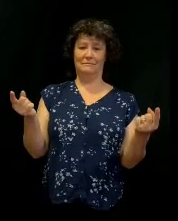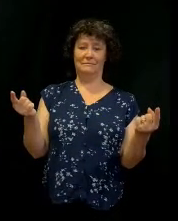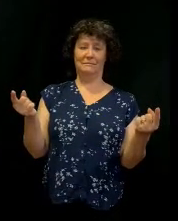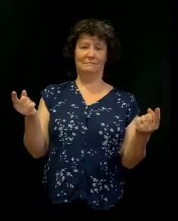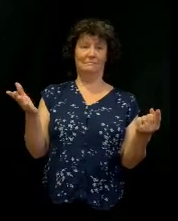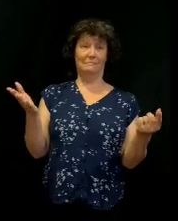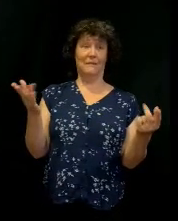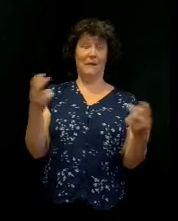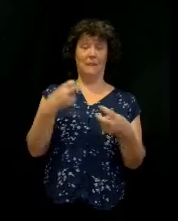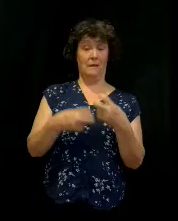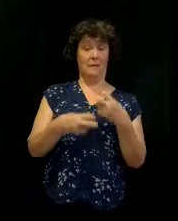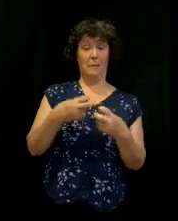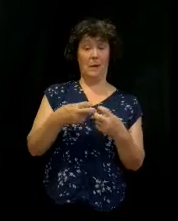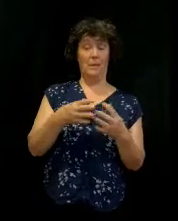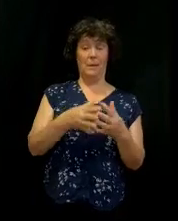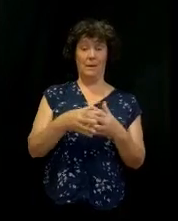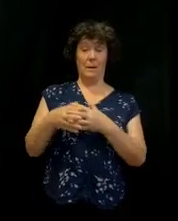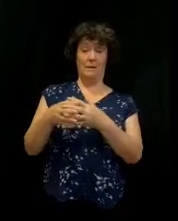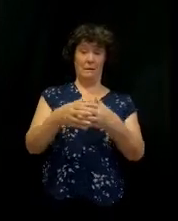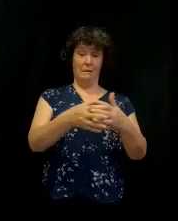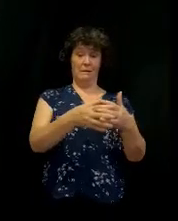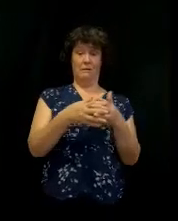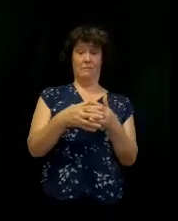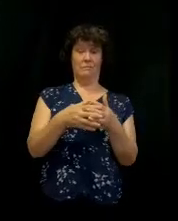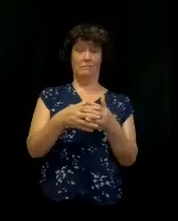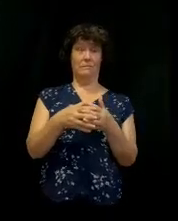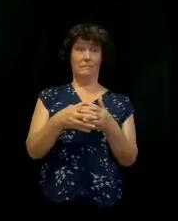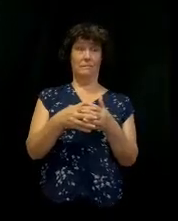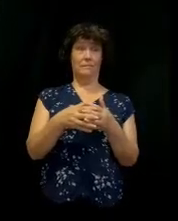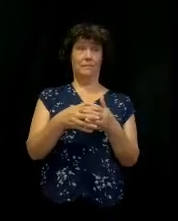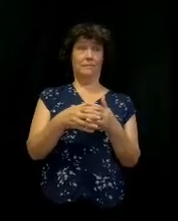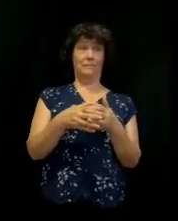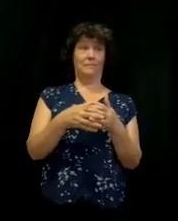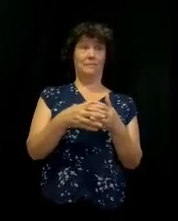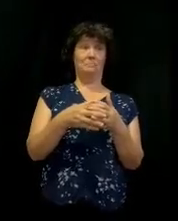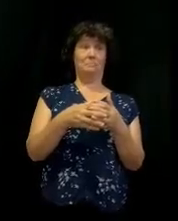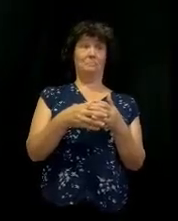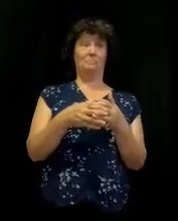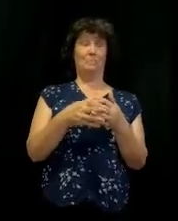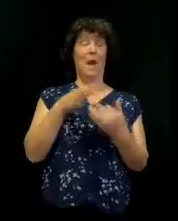No, that's the problem in America, that's the problem in America, Billy. I'll just preach to me and you, we'll just talk.